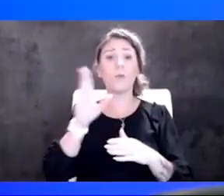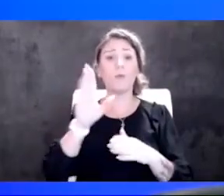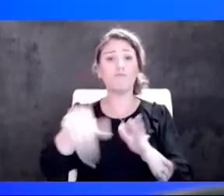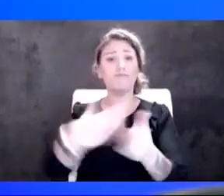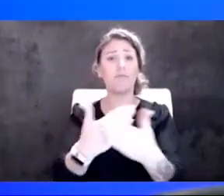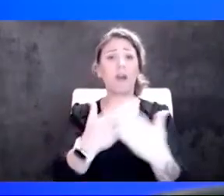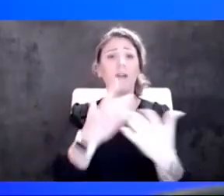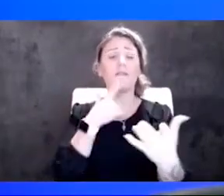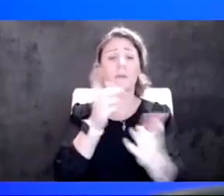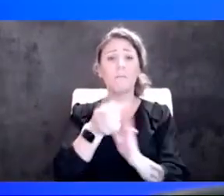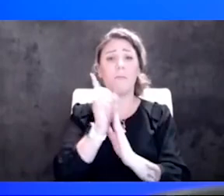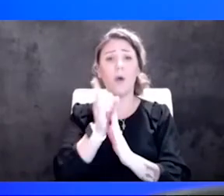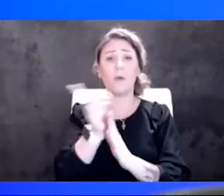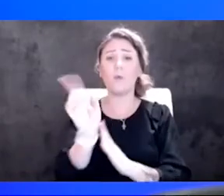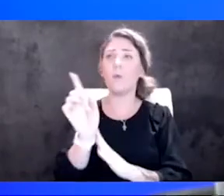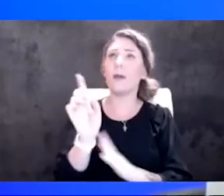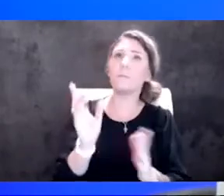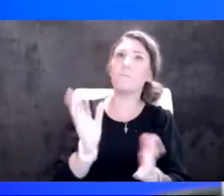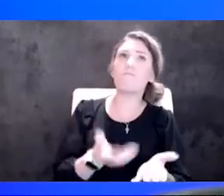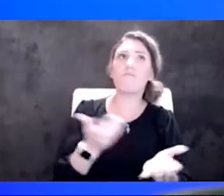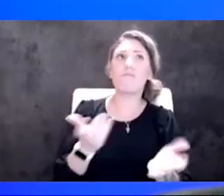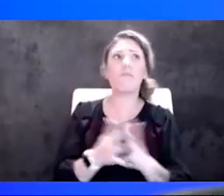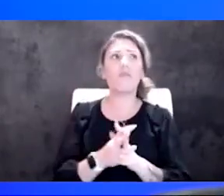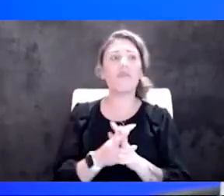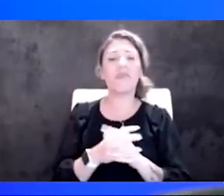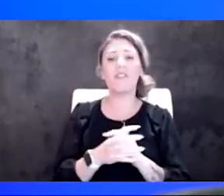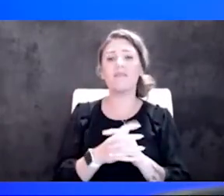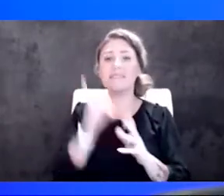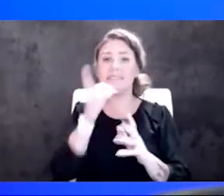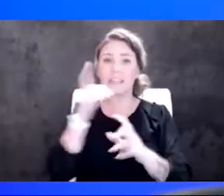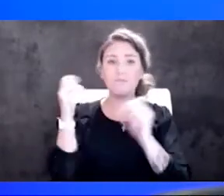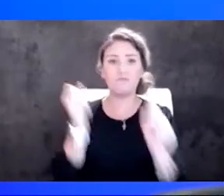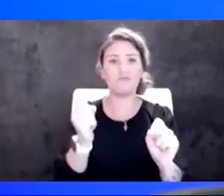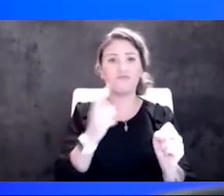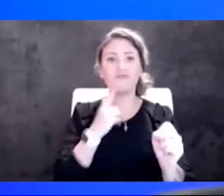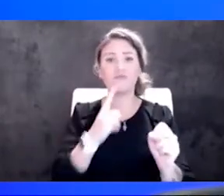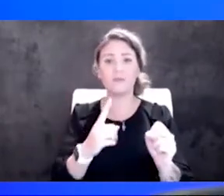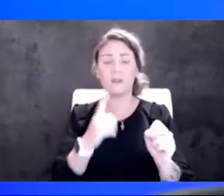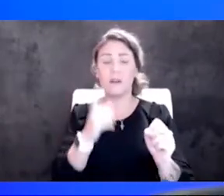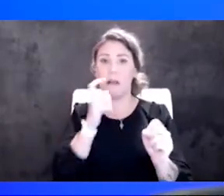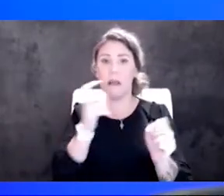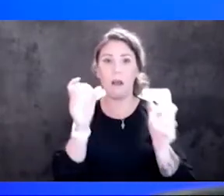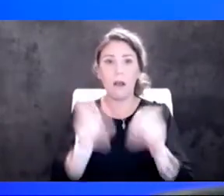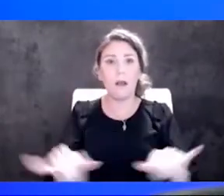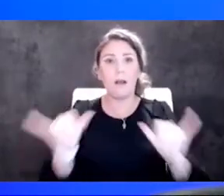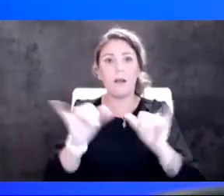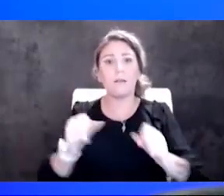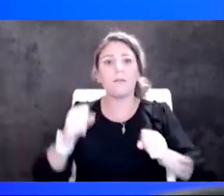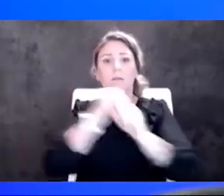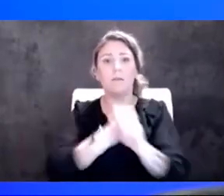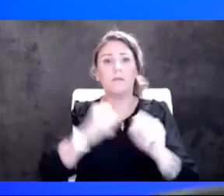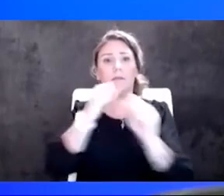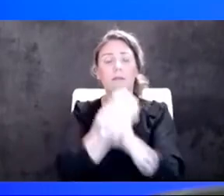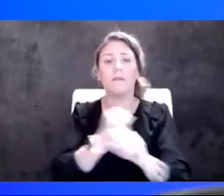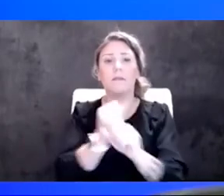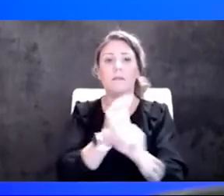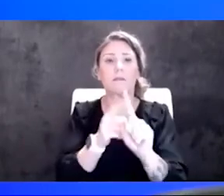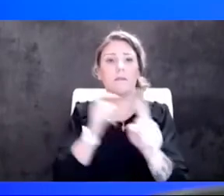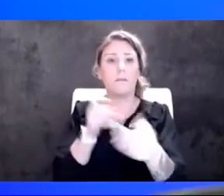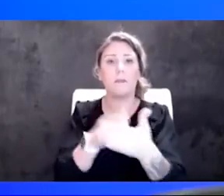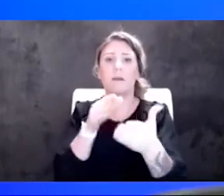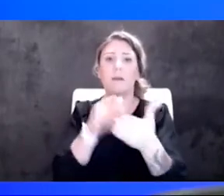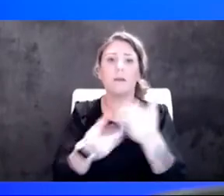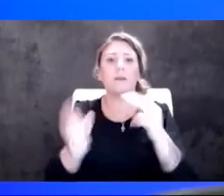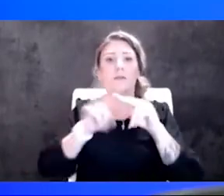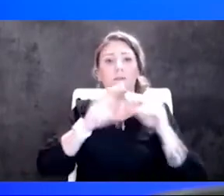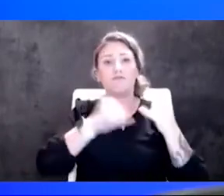yeah, less intense, less constantly battling against the next, you know, the next wave, all this sort of stuff. We're going